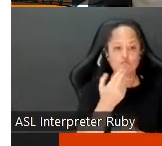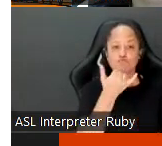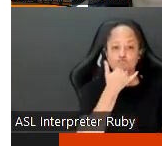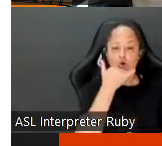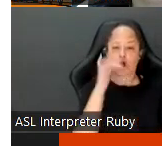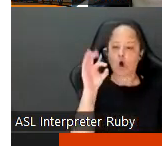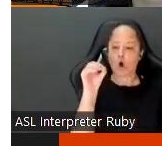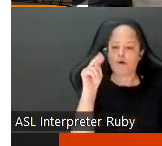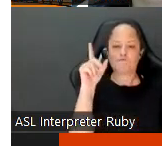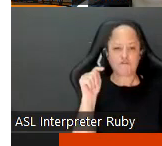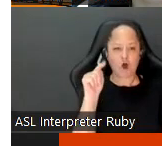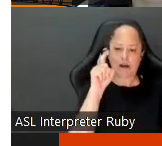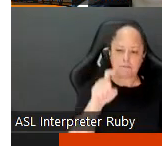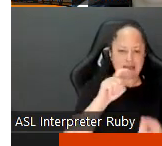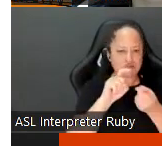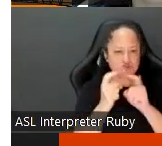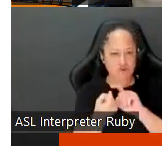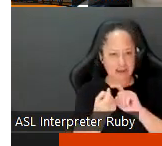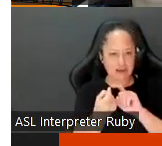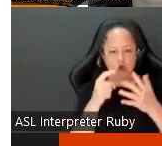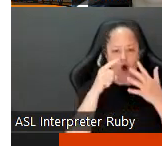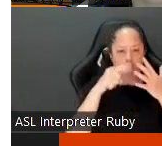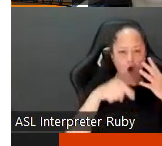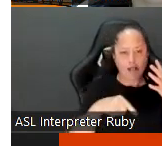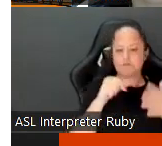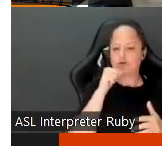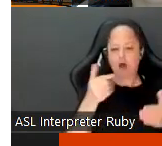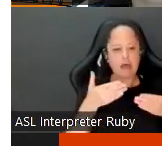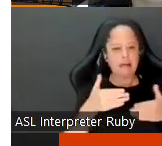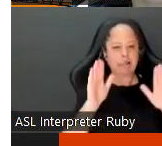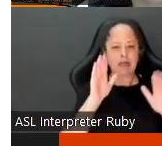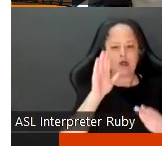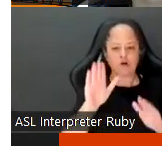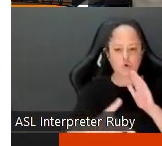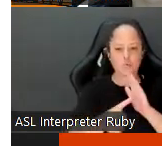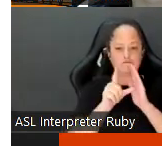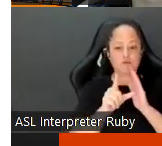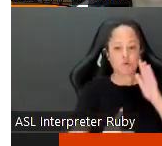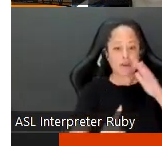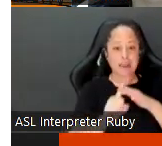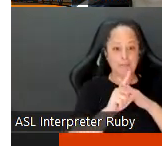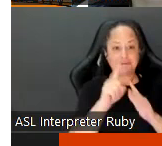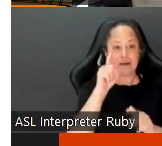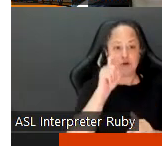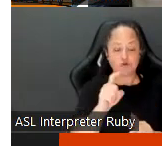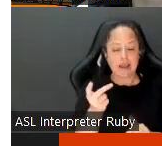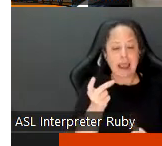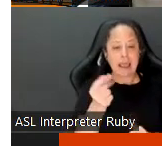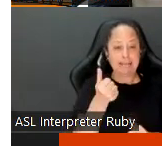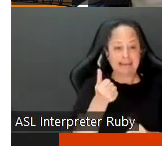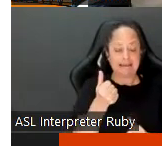font and you must change it all of those are not allowable on your review and if it comes up you should immediately